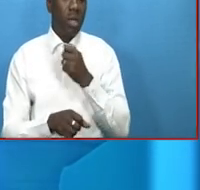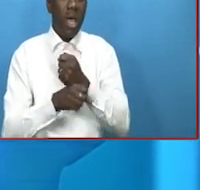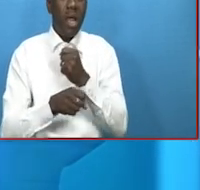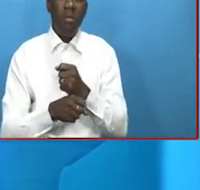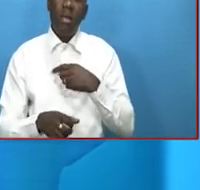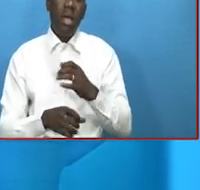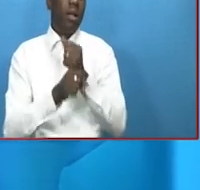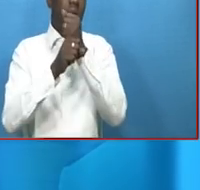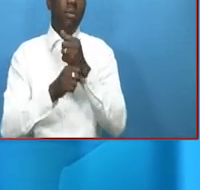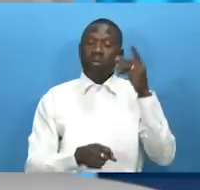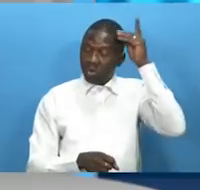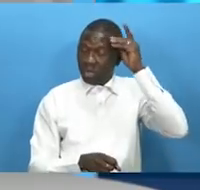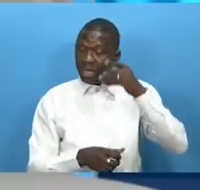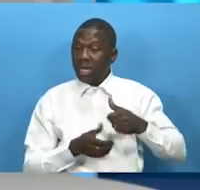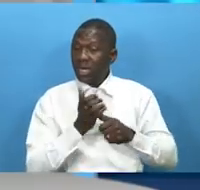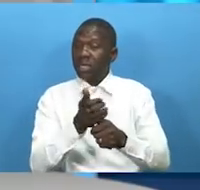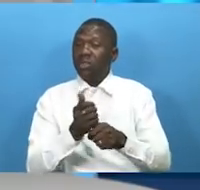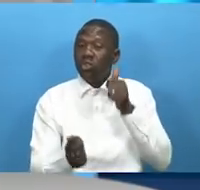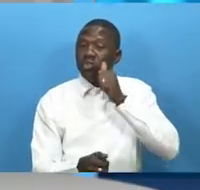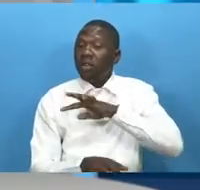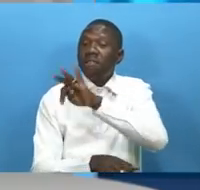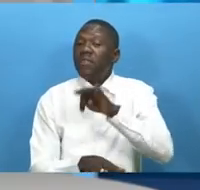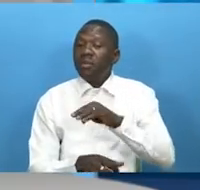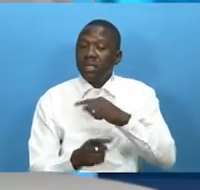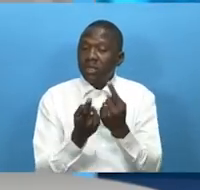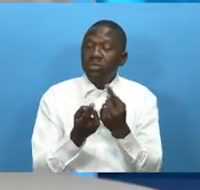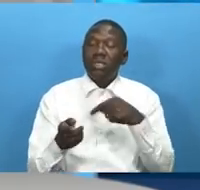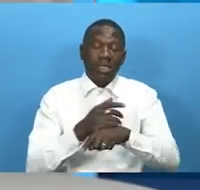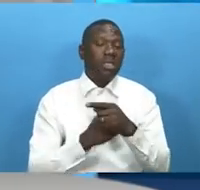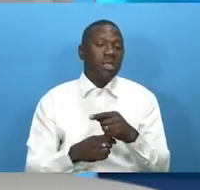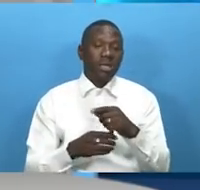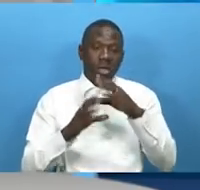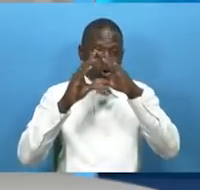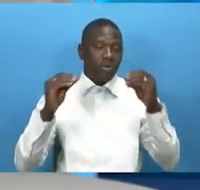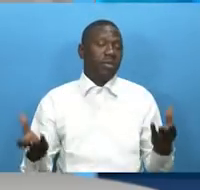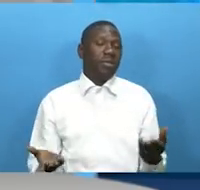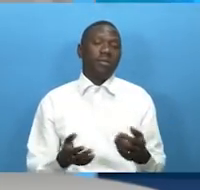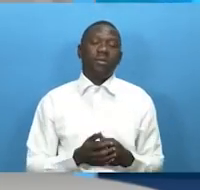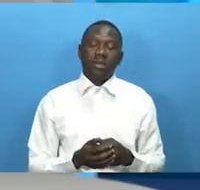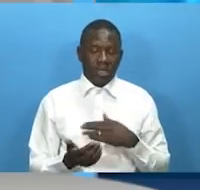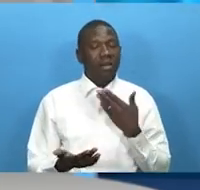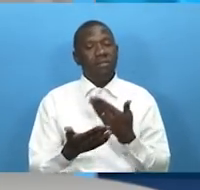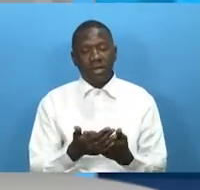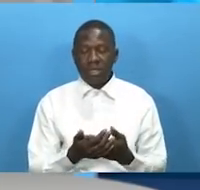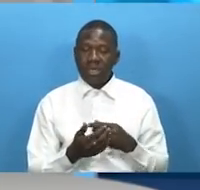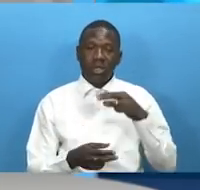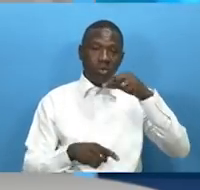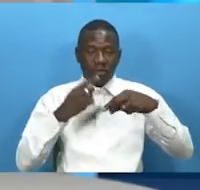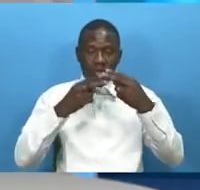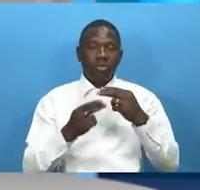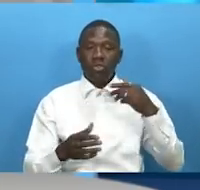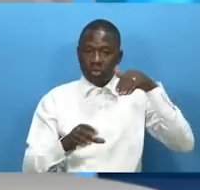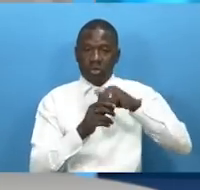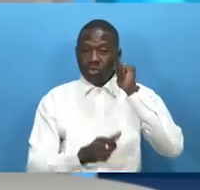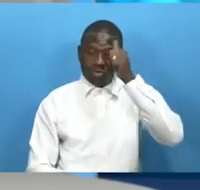office into a family business. Well, that is all we have for you in this edition of QTV News. Do join us tomorrow for the week in review.